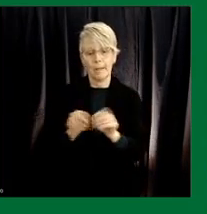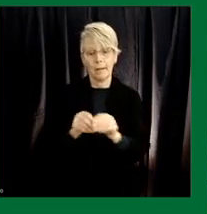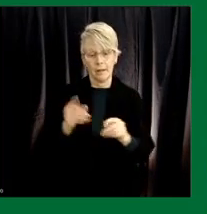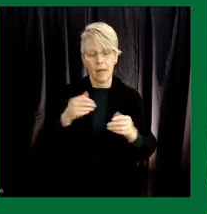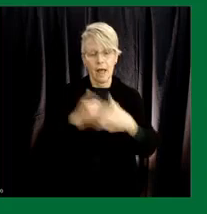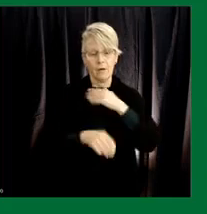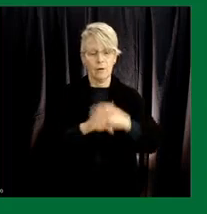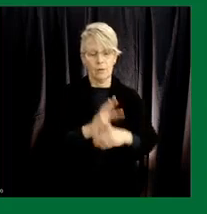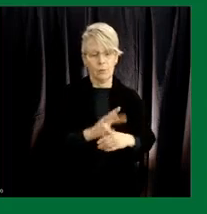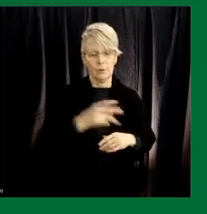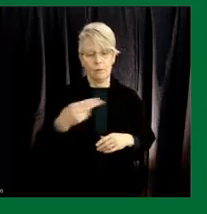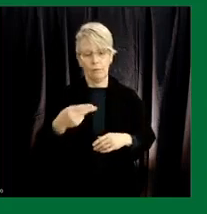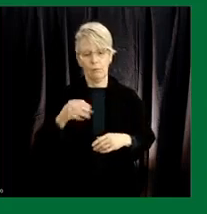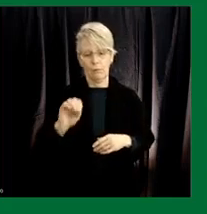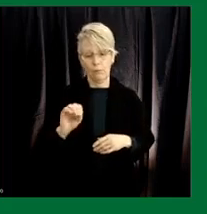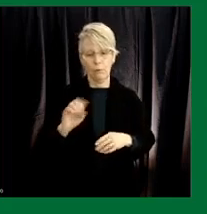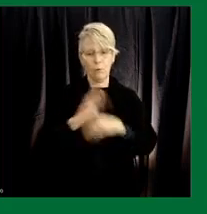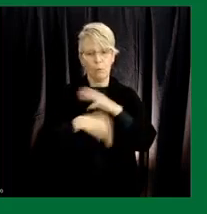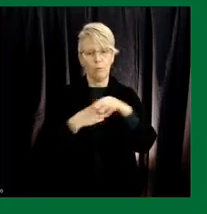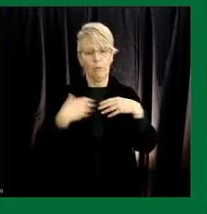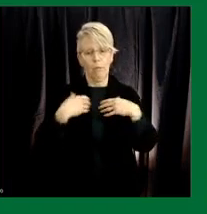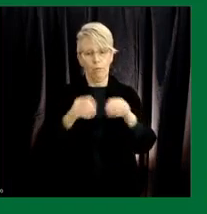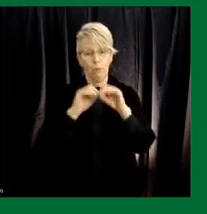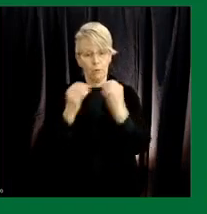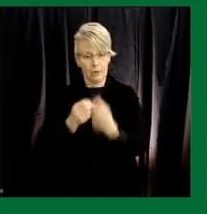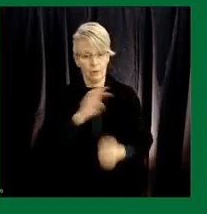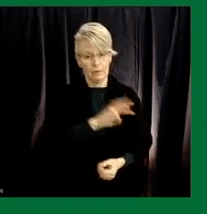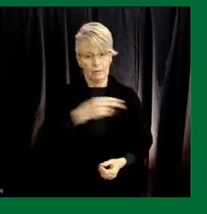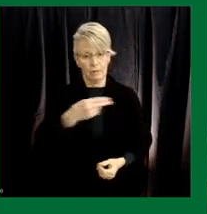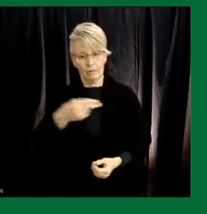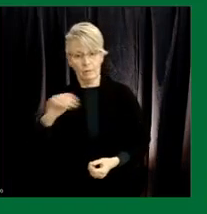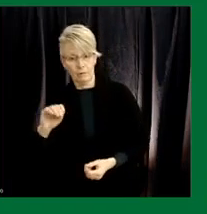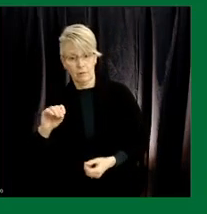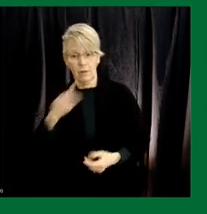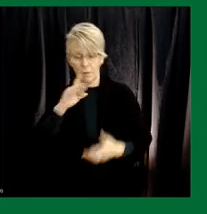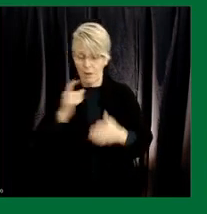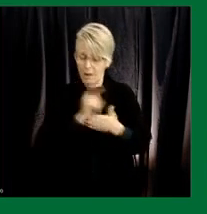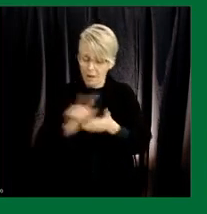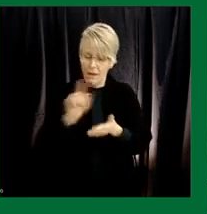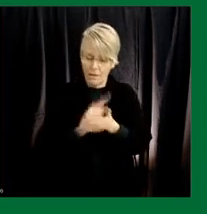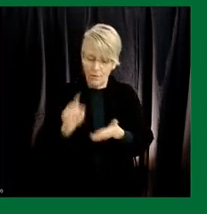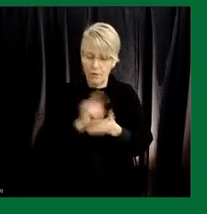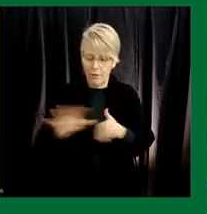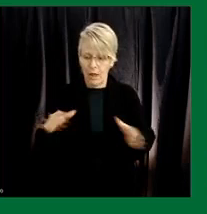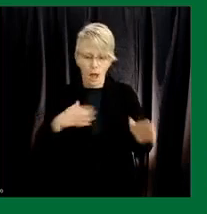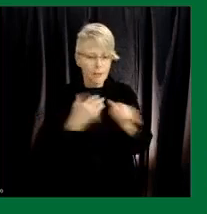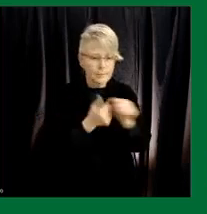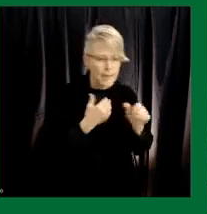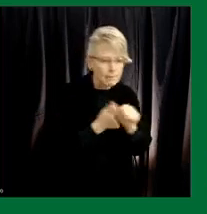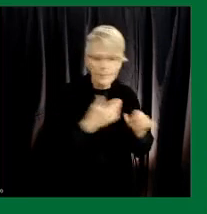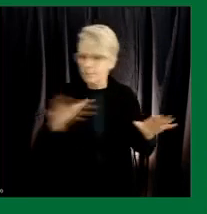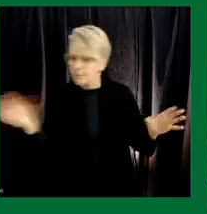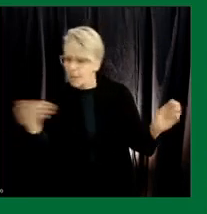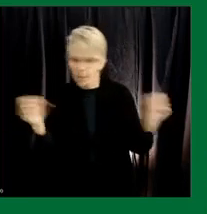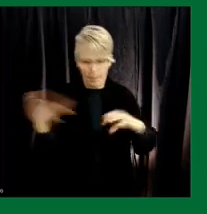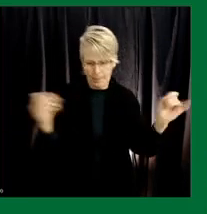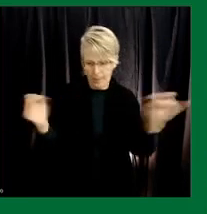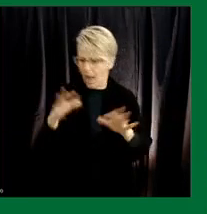organization and so every week researchers around the world are updating each other on on their